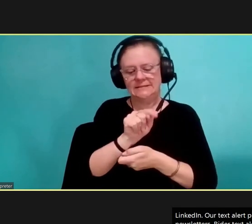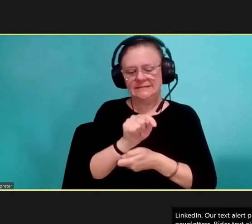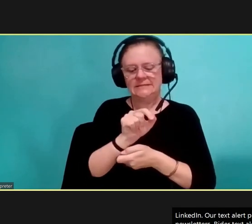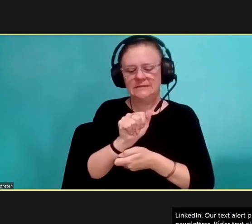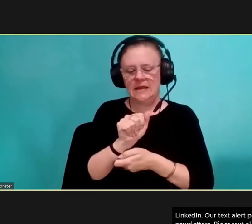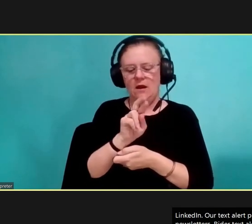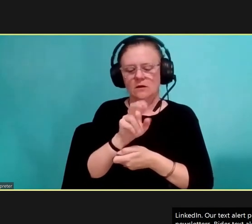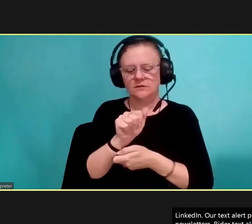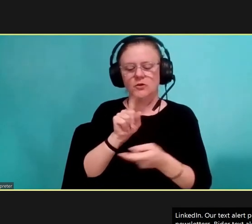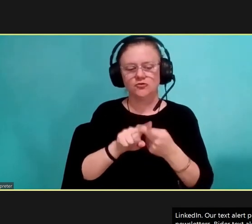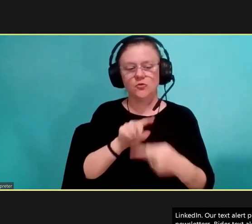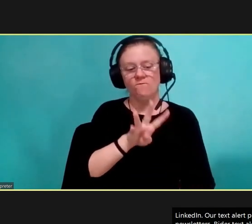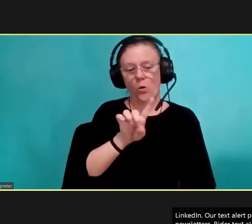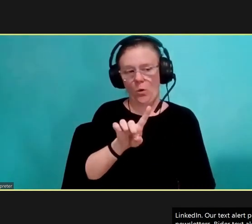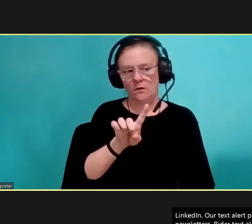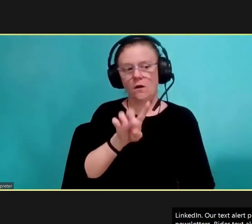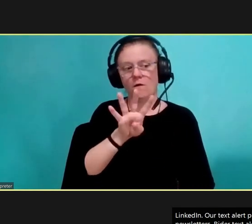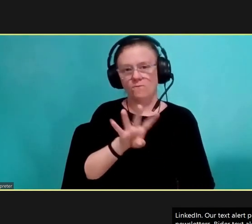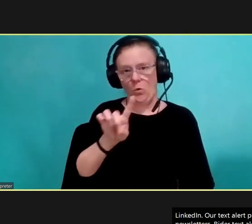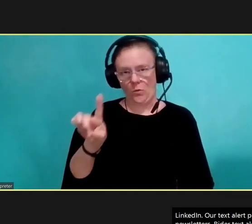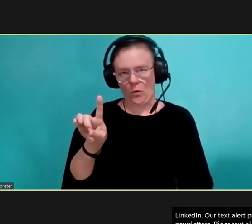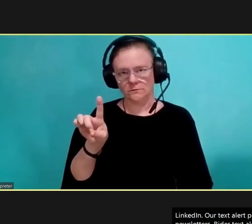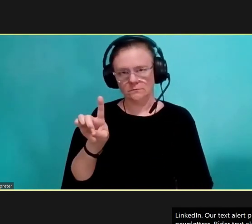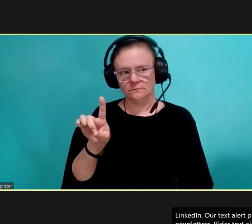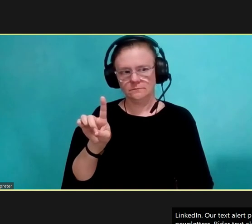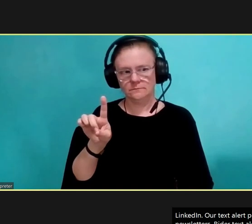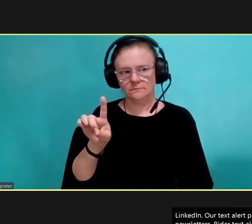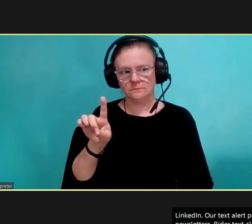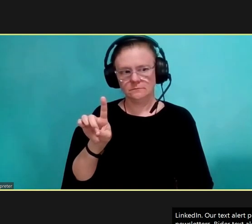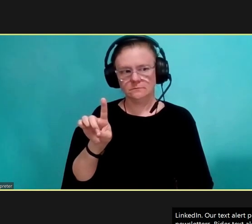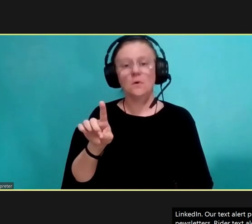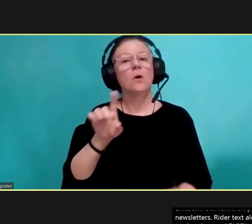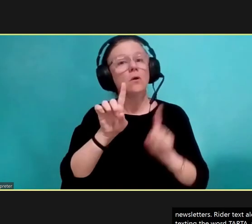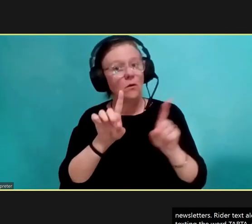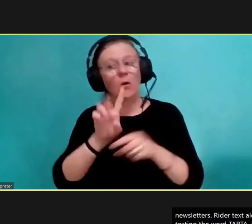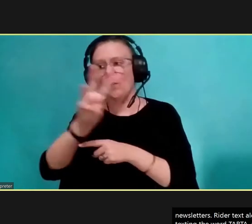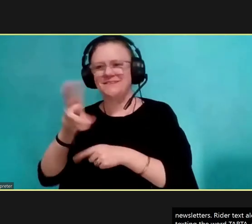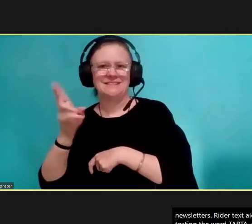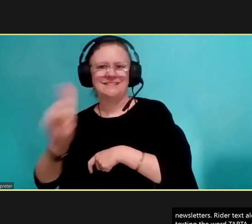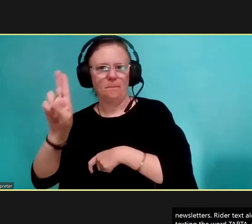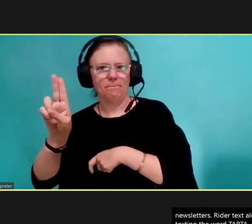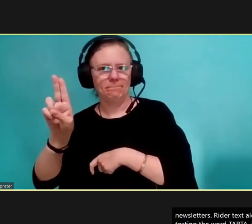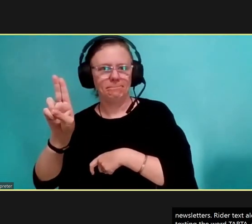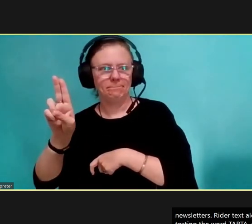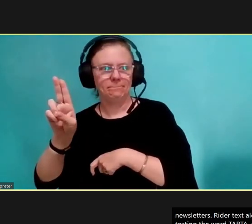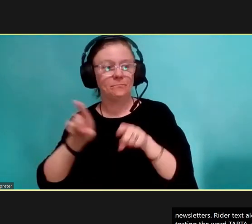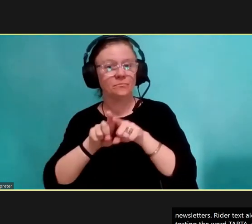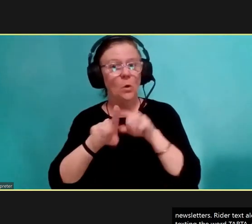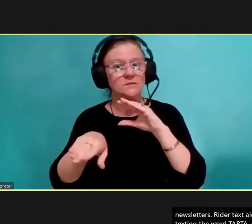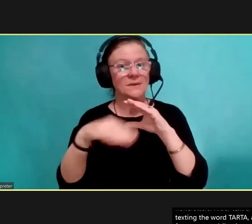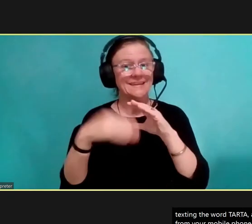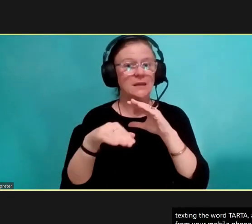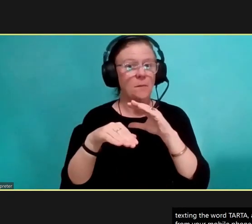to 41411 from your mobile phone or by signing up on our website. You can also sign up for our email